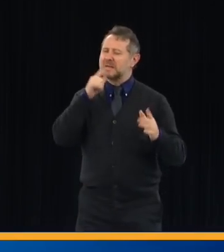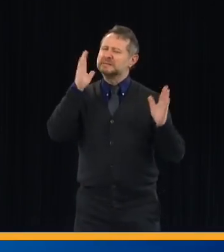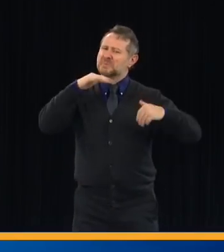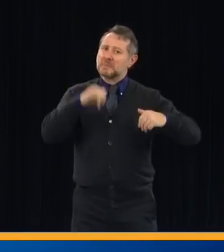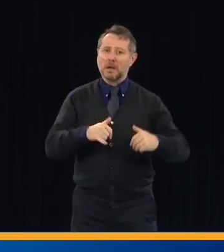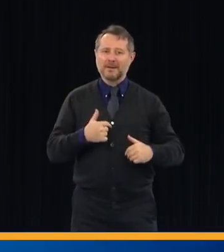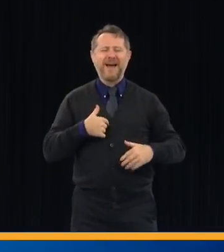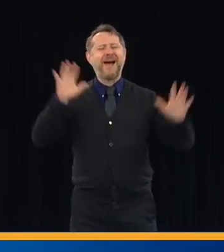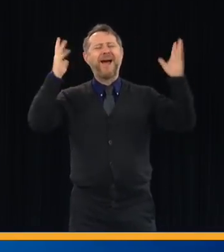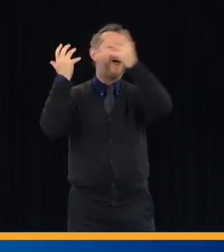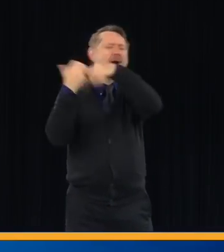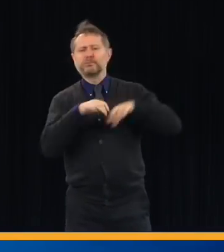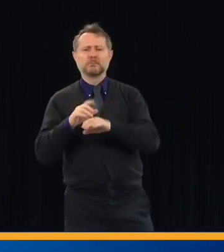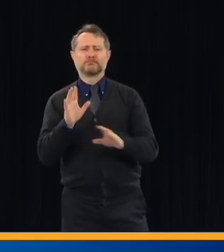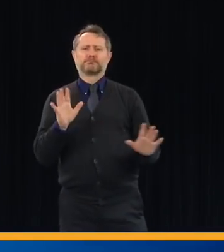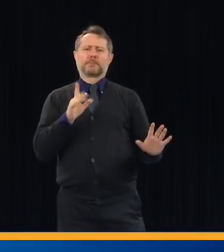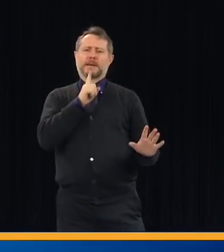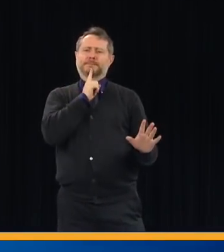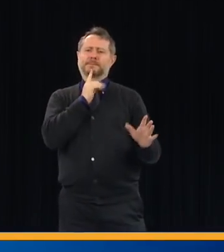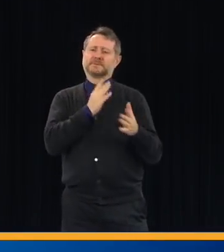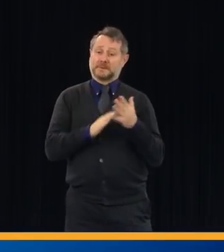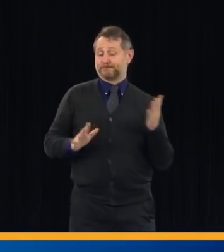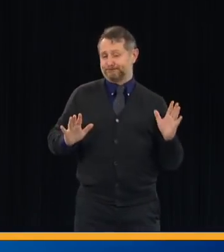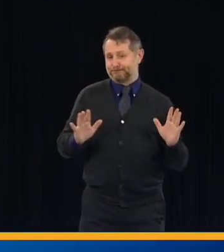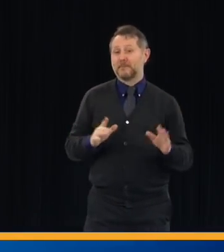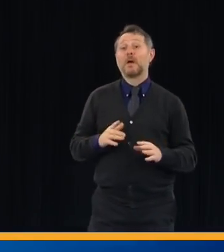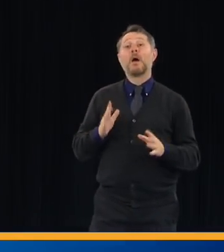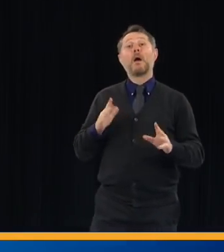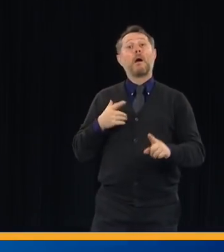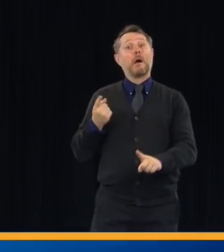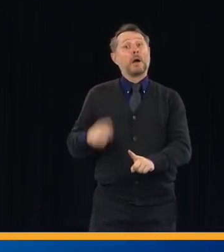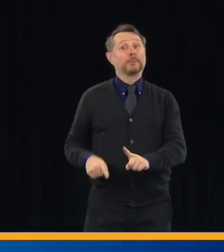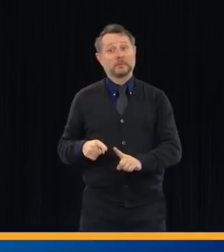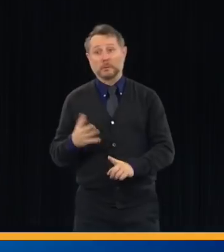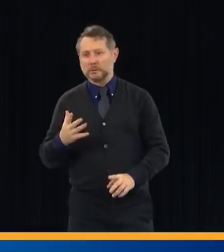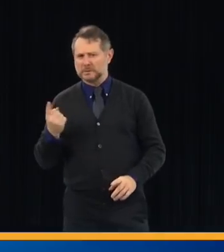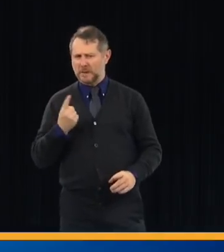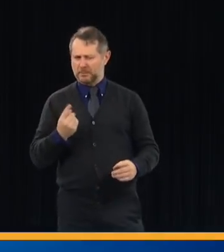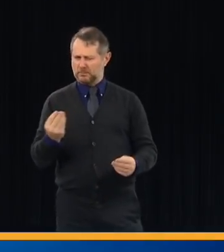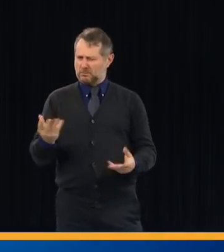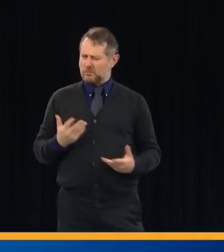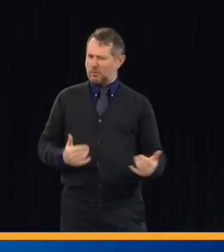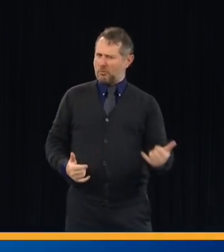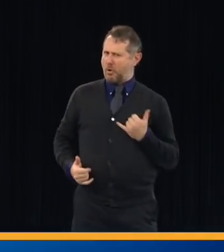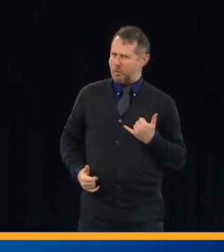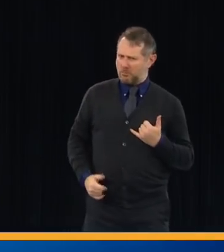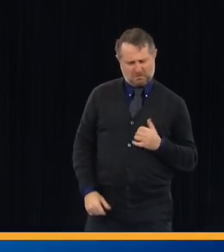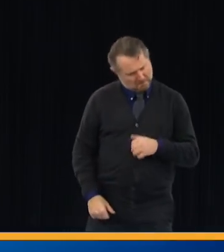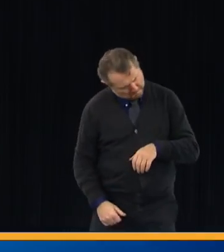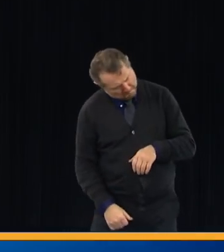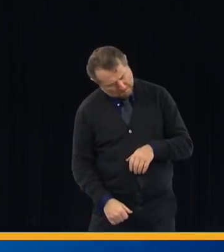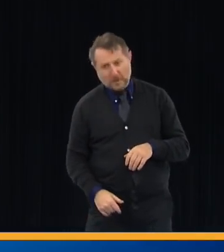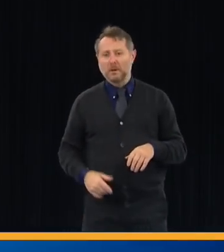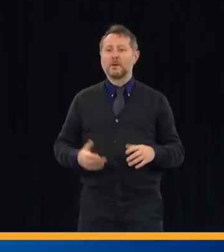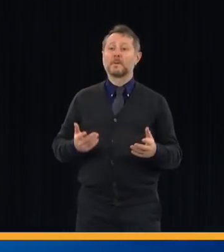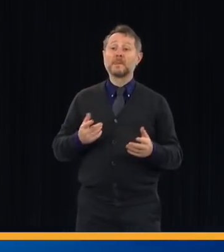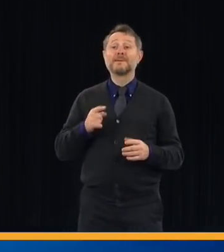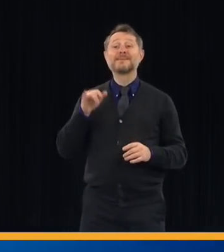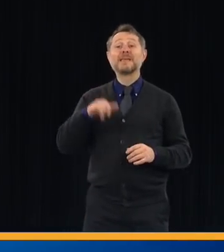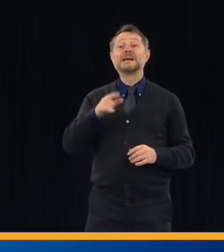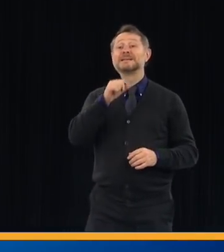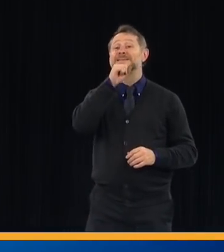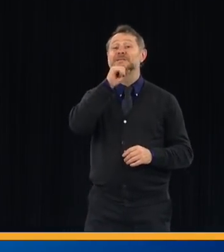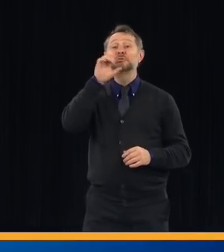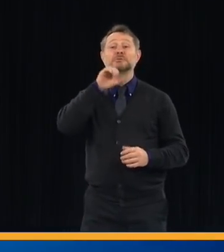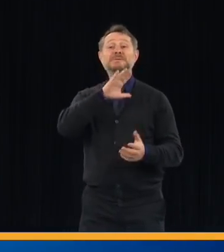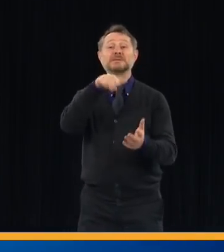out of the blue, a phone call came where a nursing home in upstate